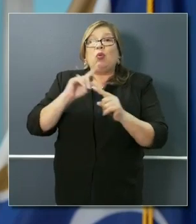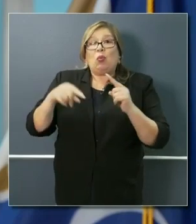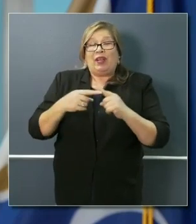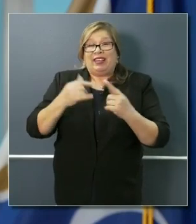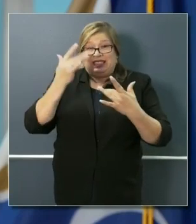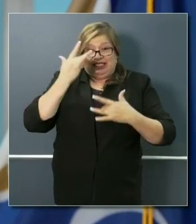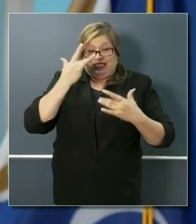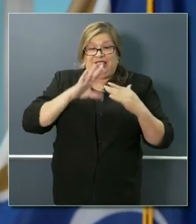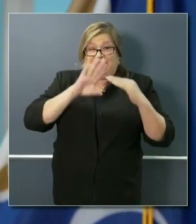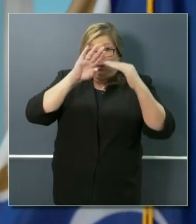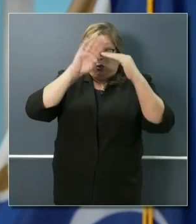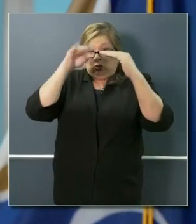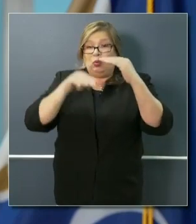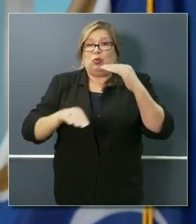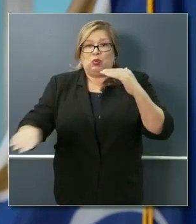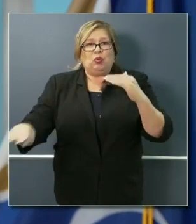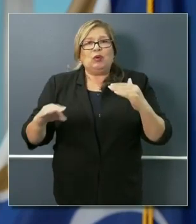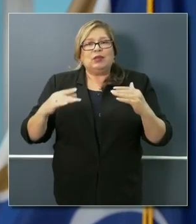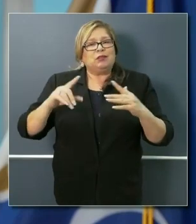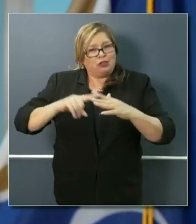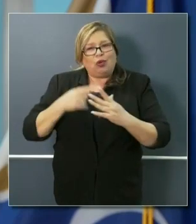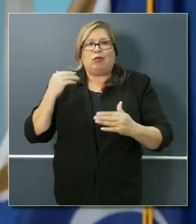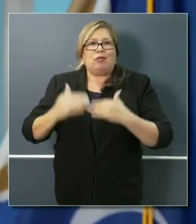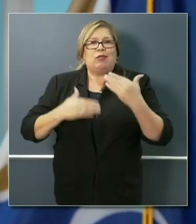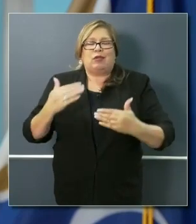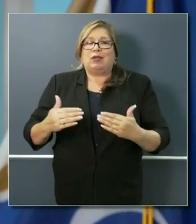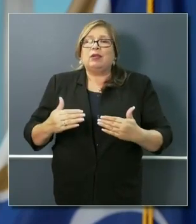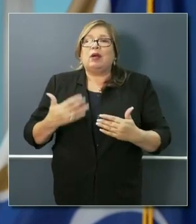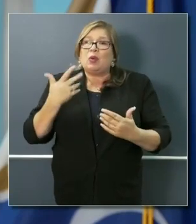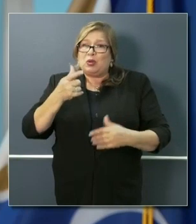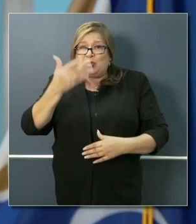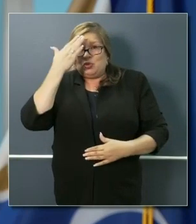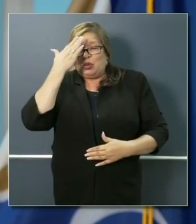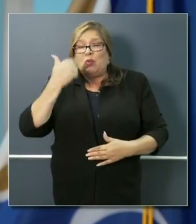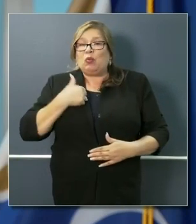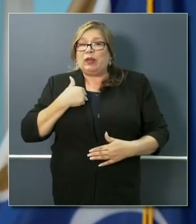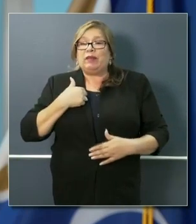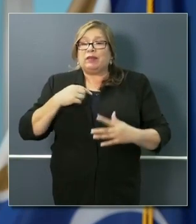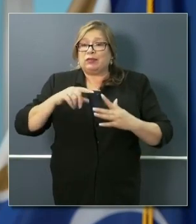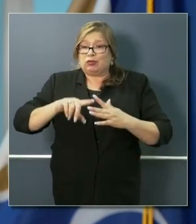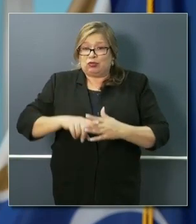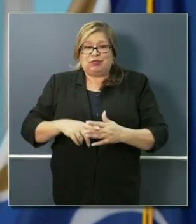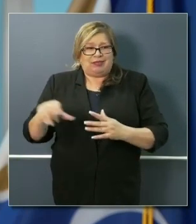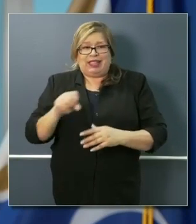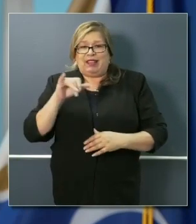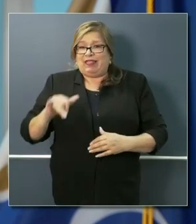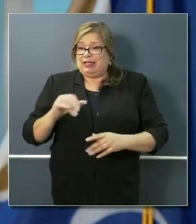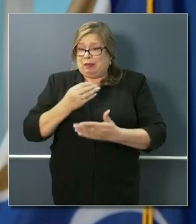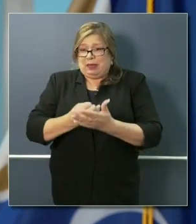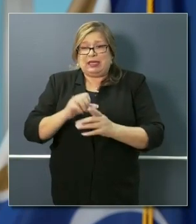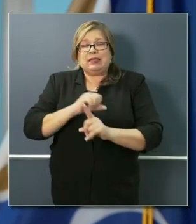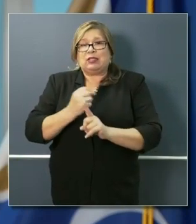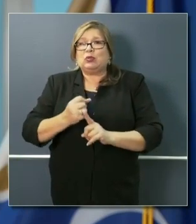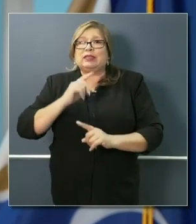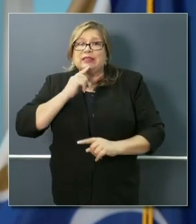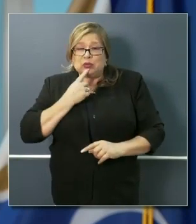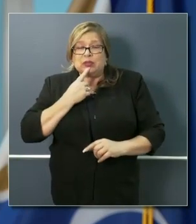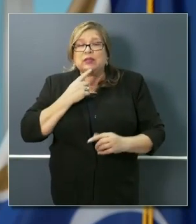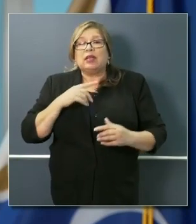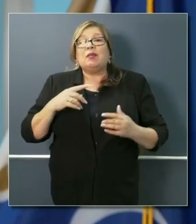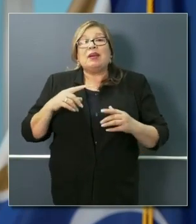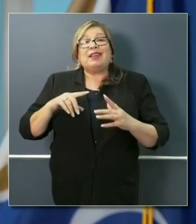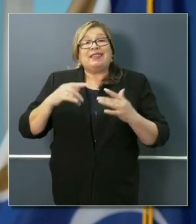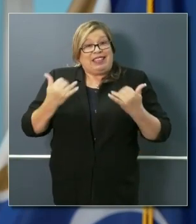virus. And so I want folks to know that we're taking this very, very seriously, but we have to deal with the immediate, and that's helping small businesses